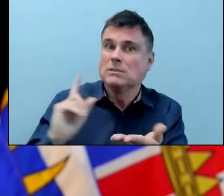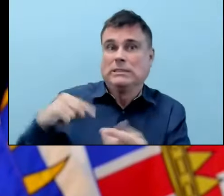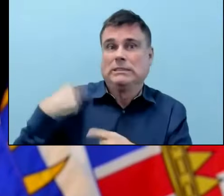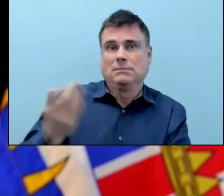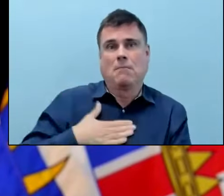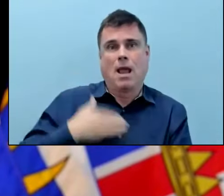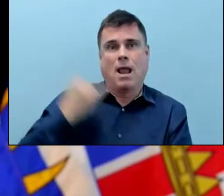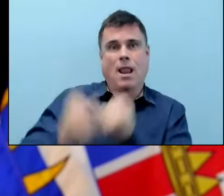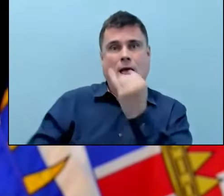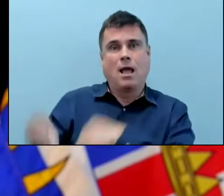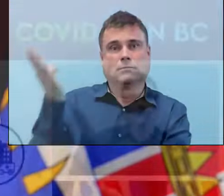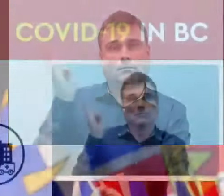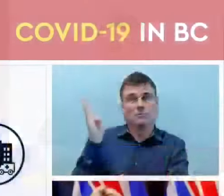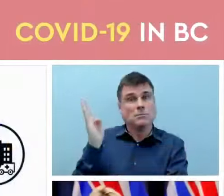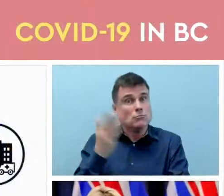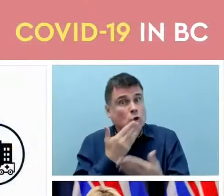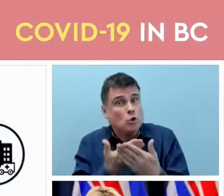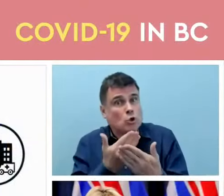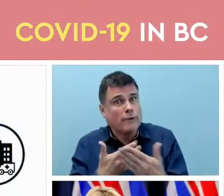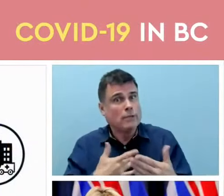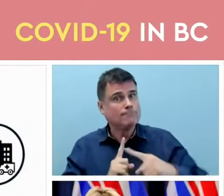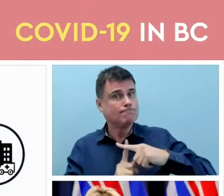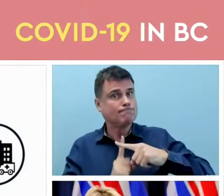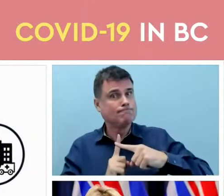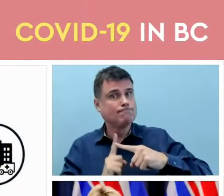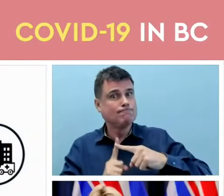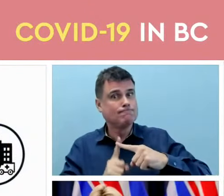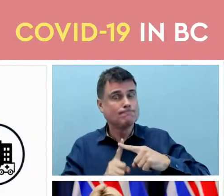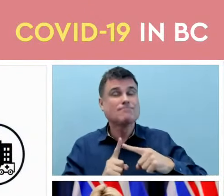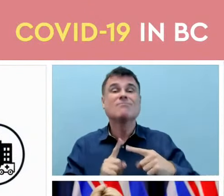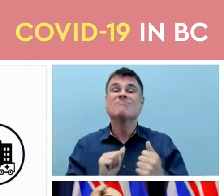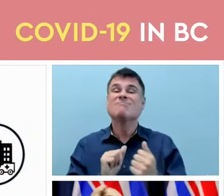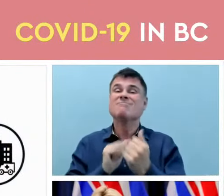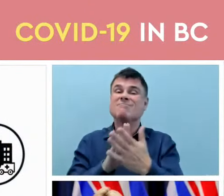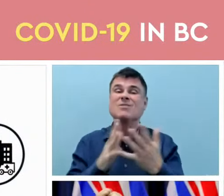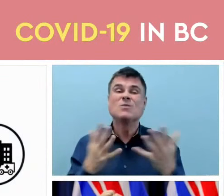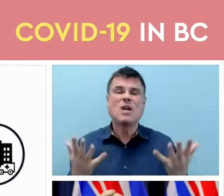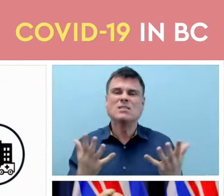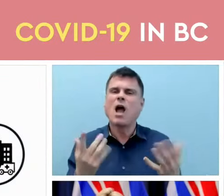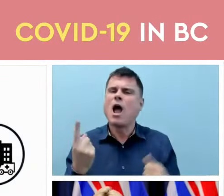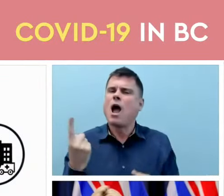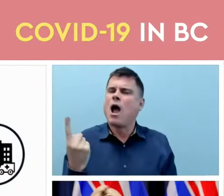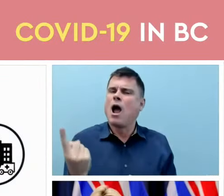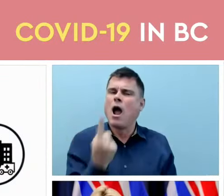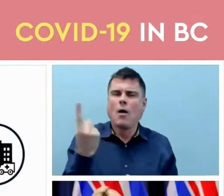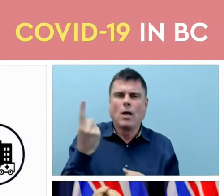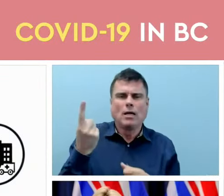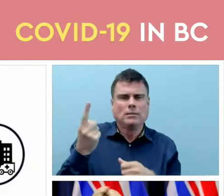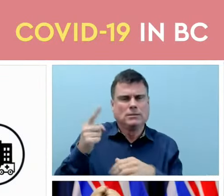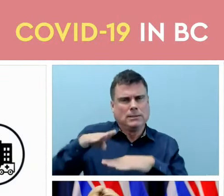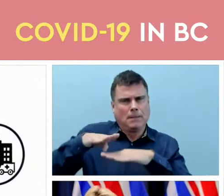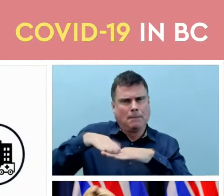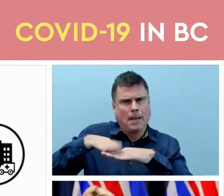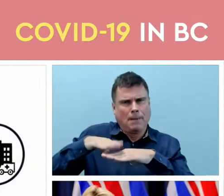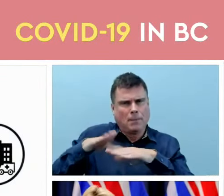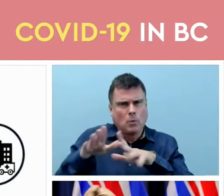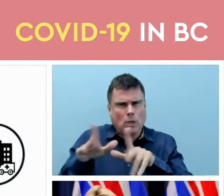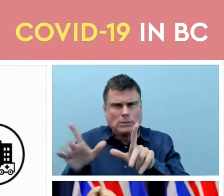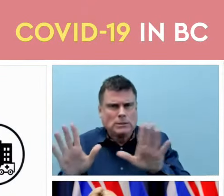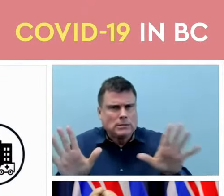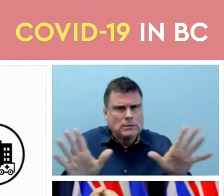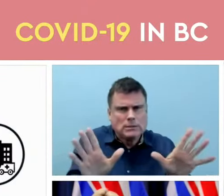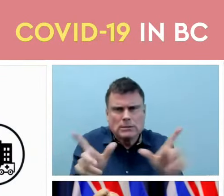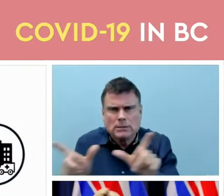to only have the minimum necessary restrictions to keep our community safe. And now we're at a time where we can progress